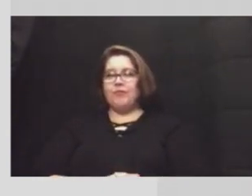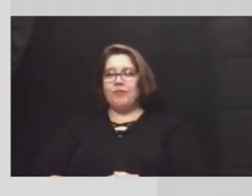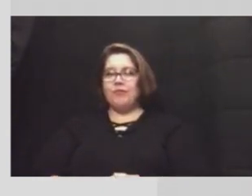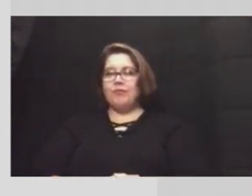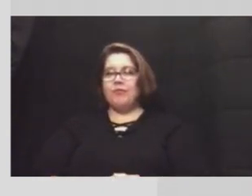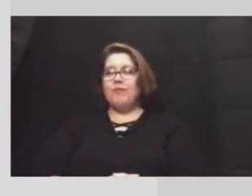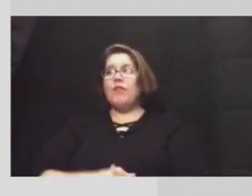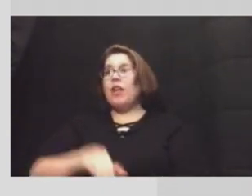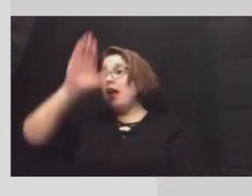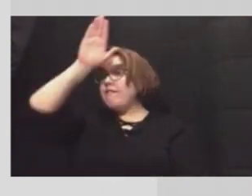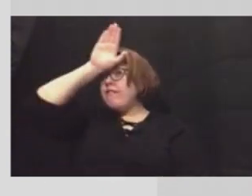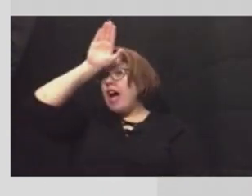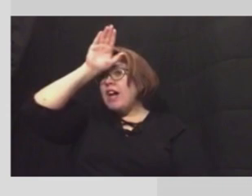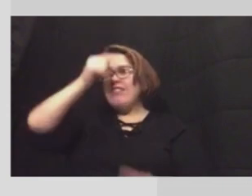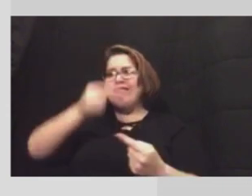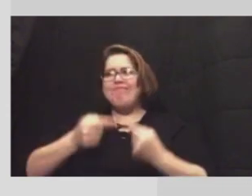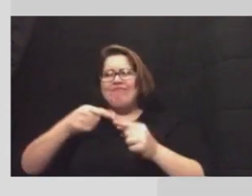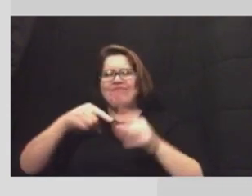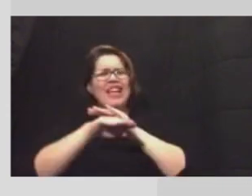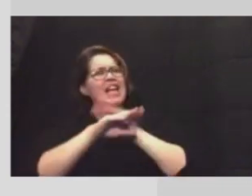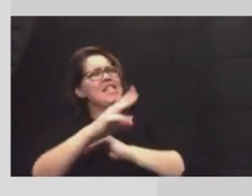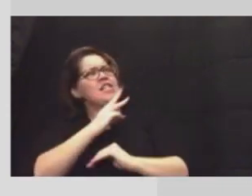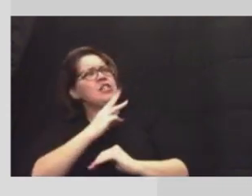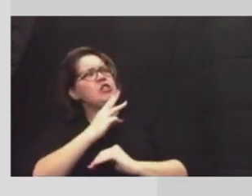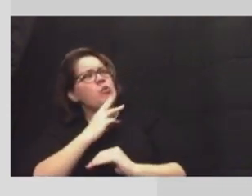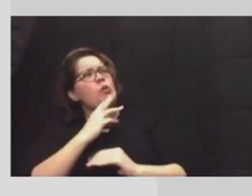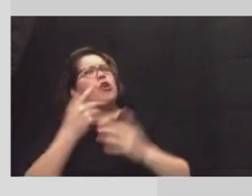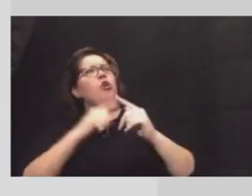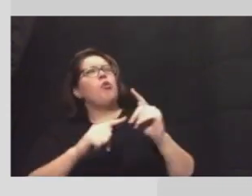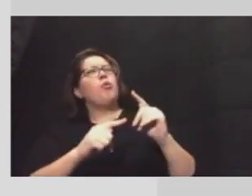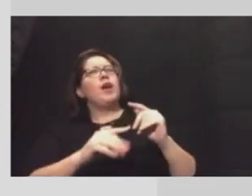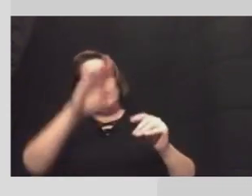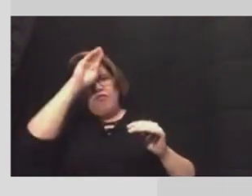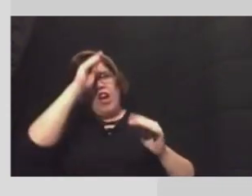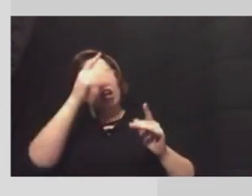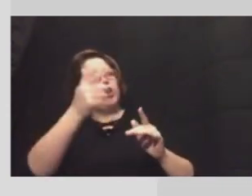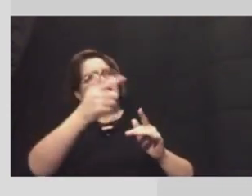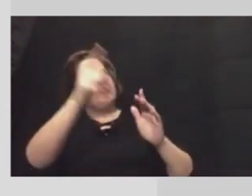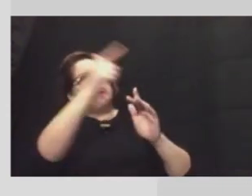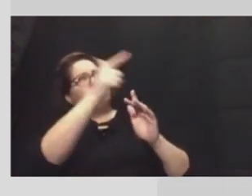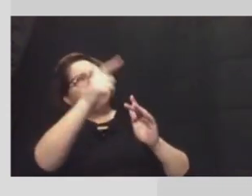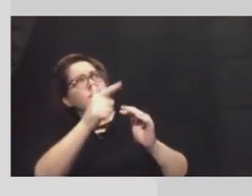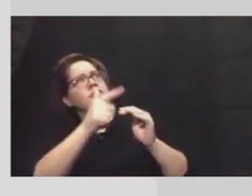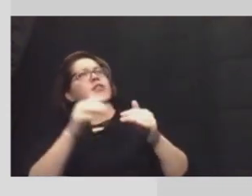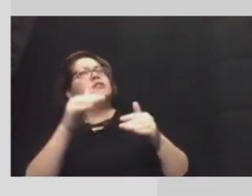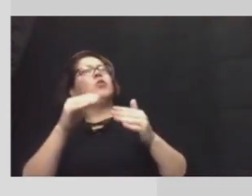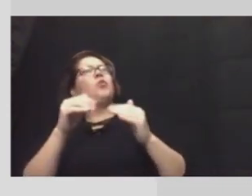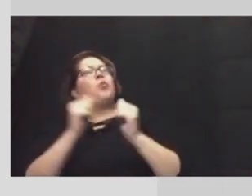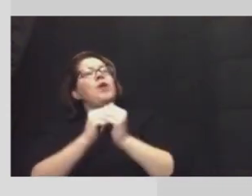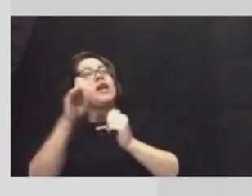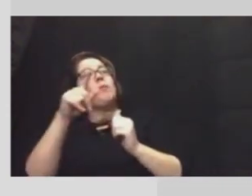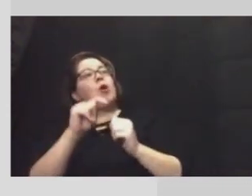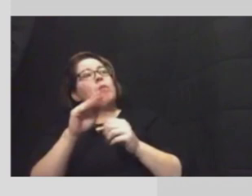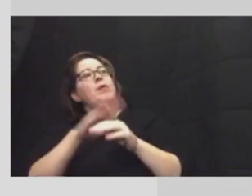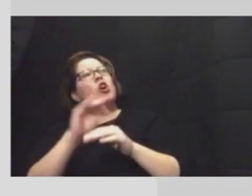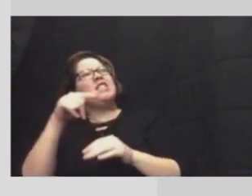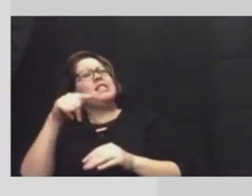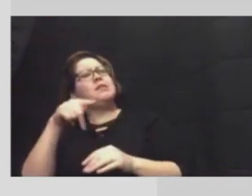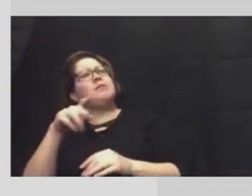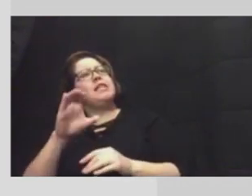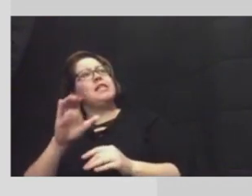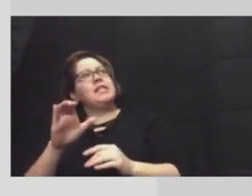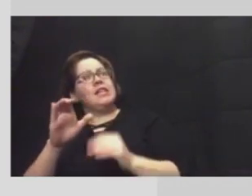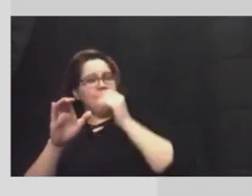firefighters are having trouble accessing water while fighting a fire in an apartment complex on tpc parkway is that due to